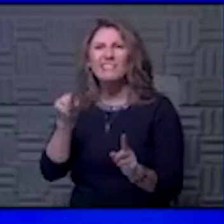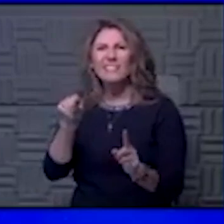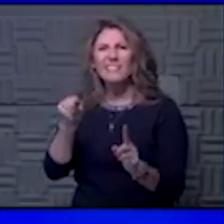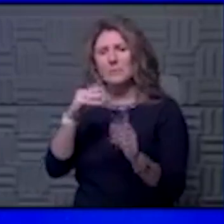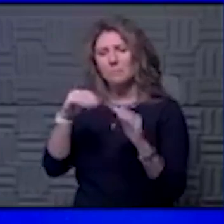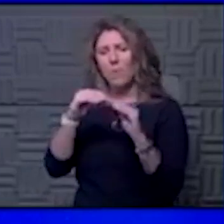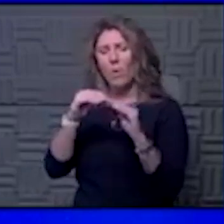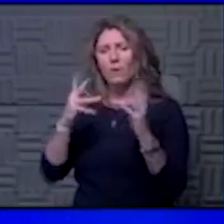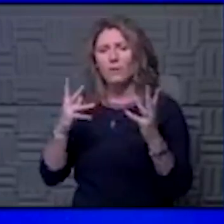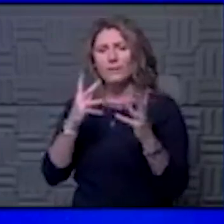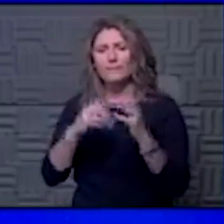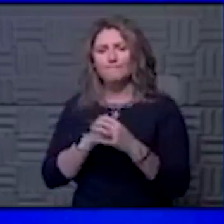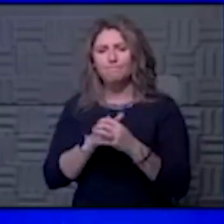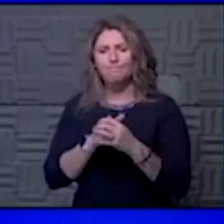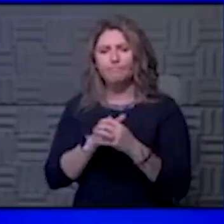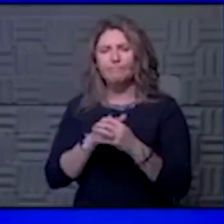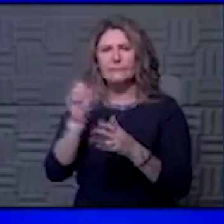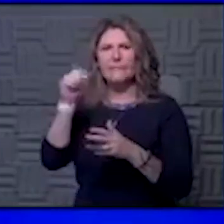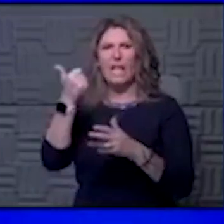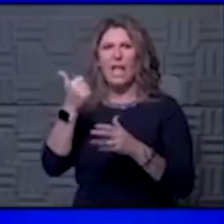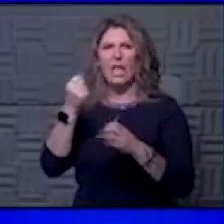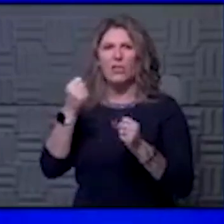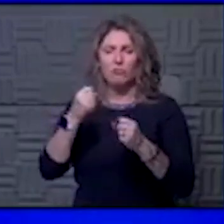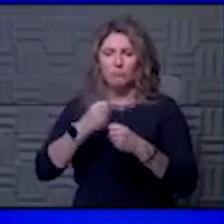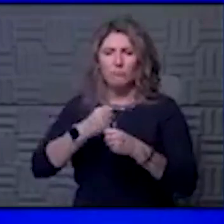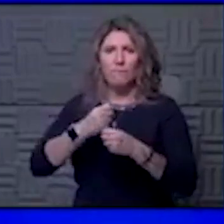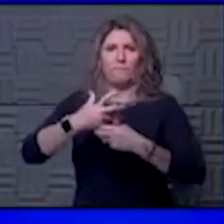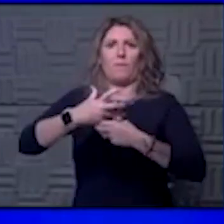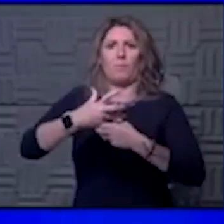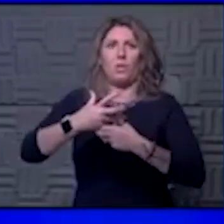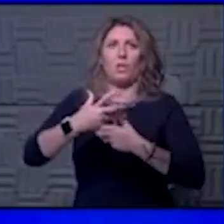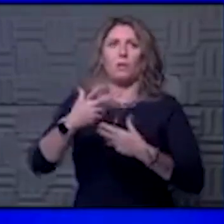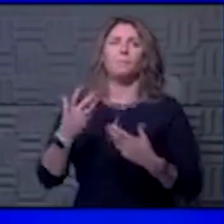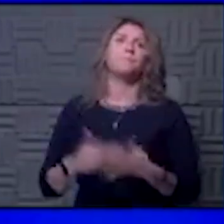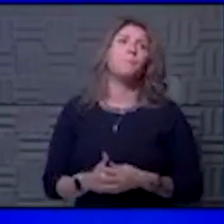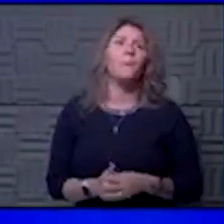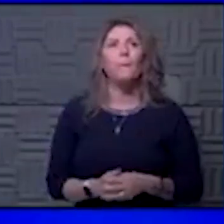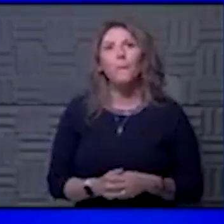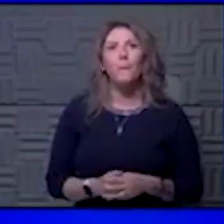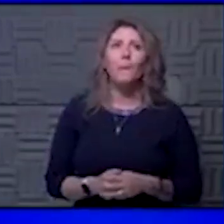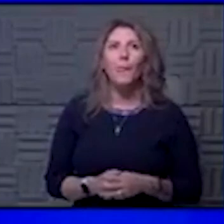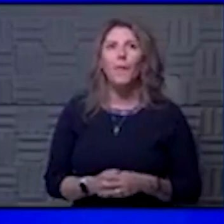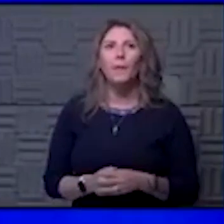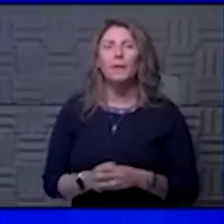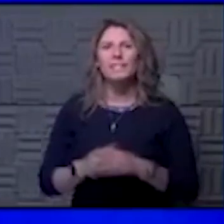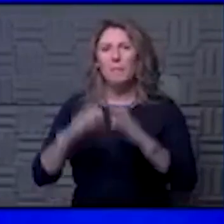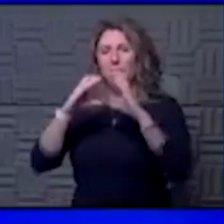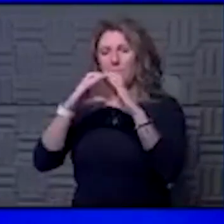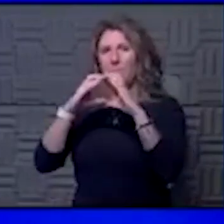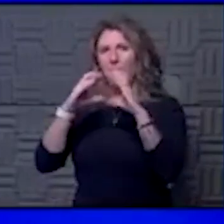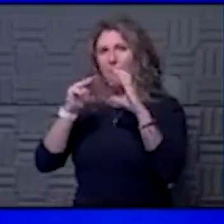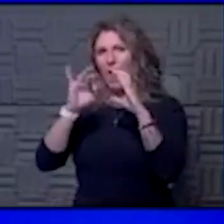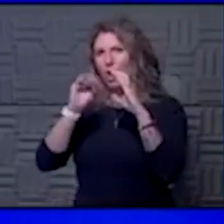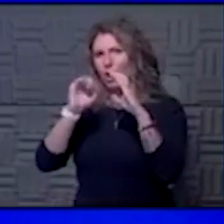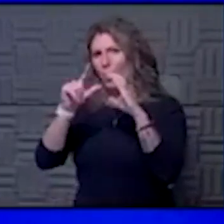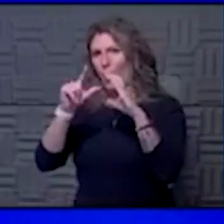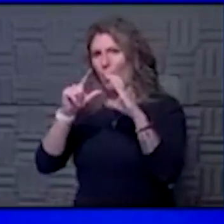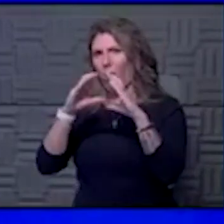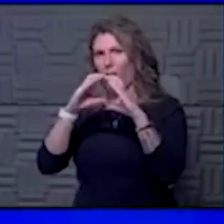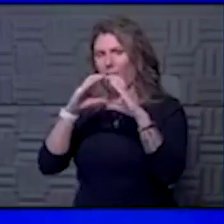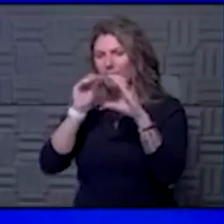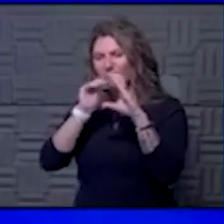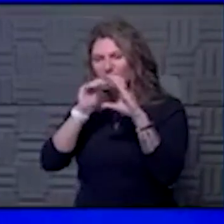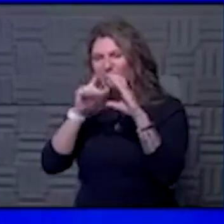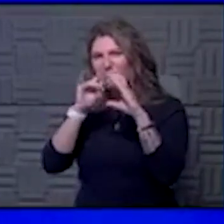somewhat other of an inflammatory cell or inflammatory molecule that mostly deals more with